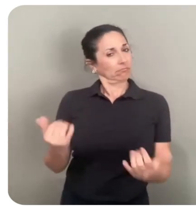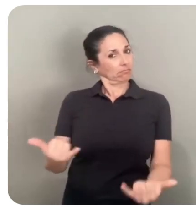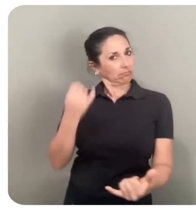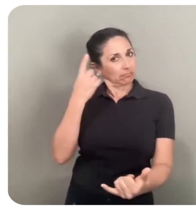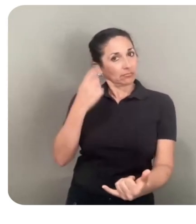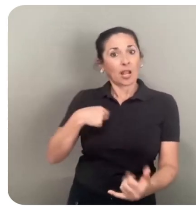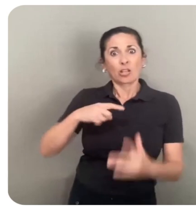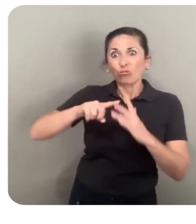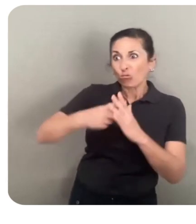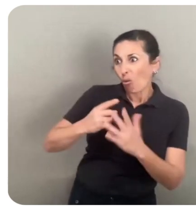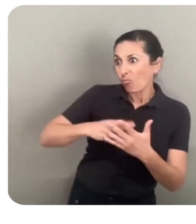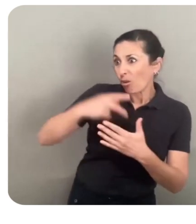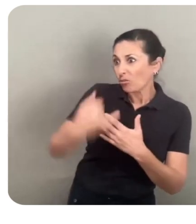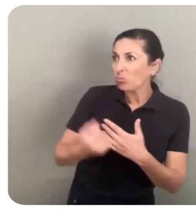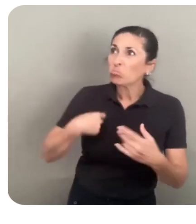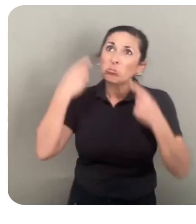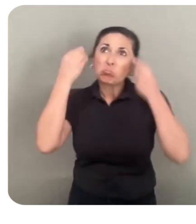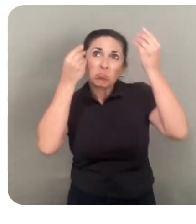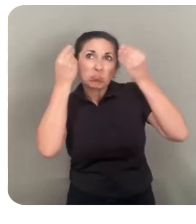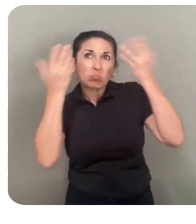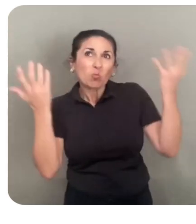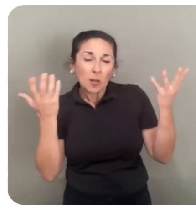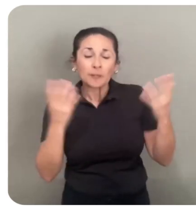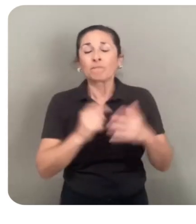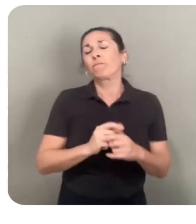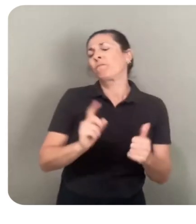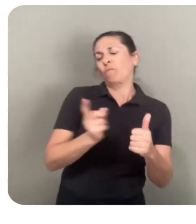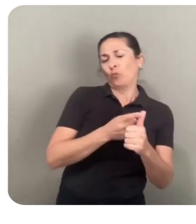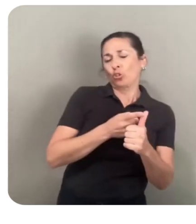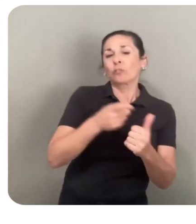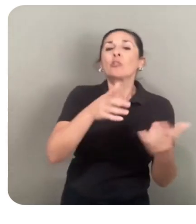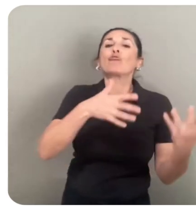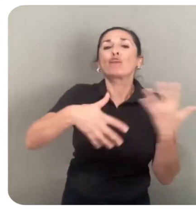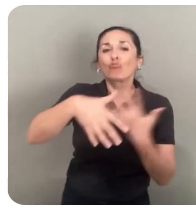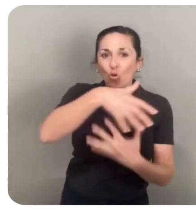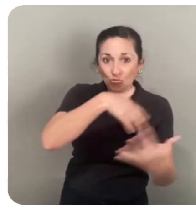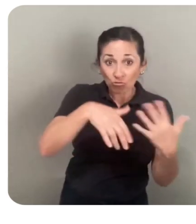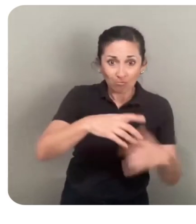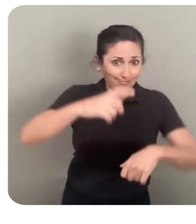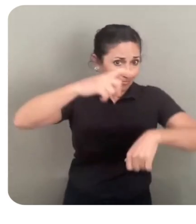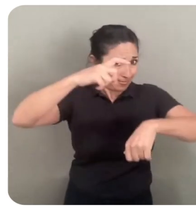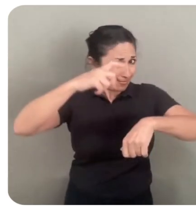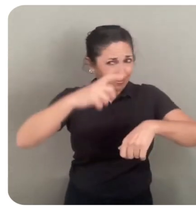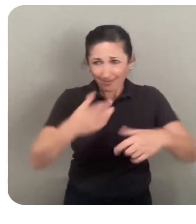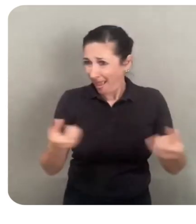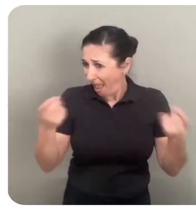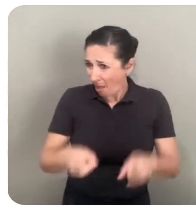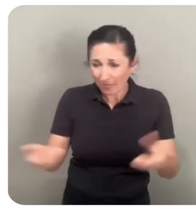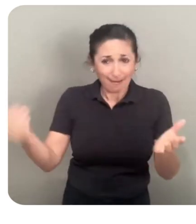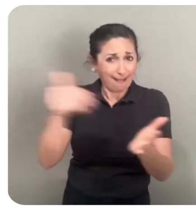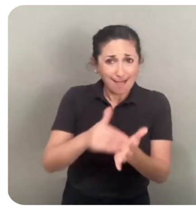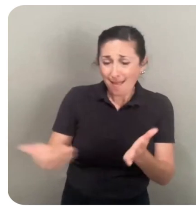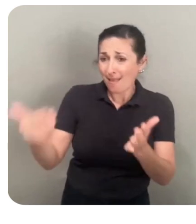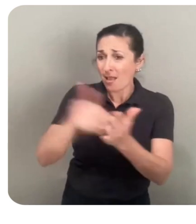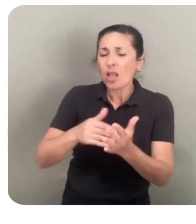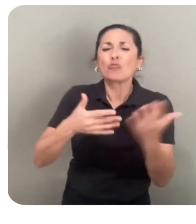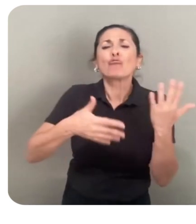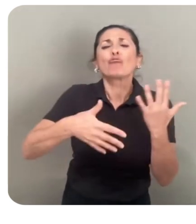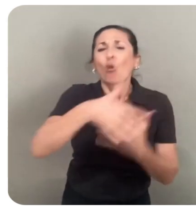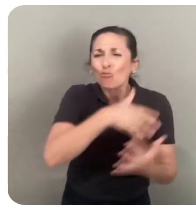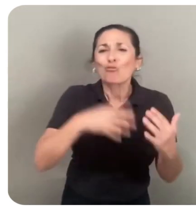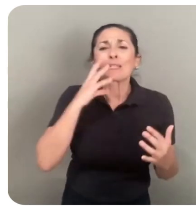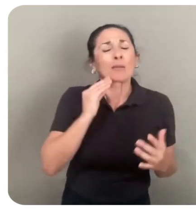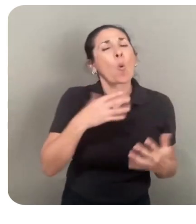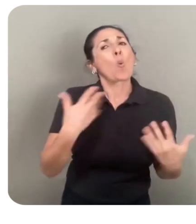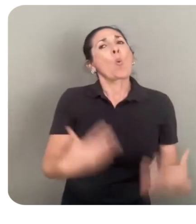there'd be a few directions I'd be considering. First of all, social. Time and time again social experience prove